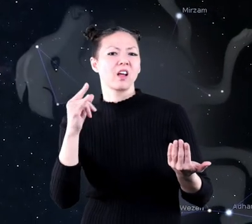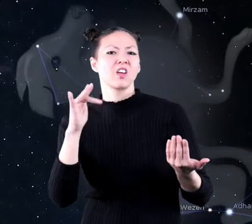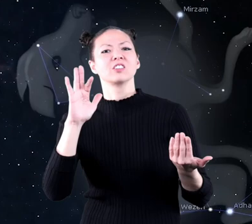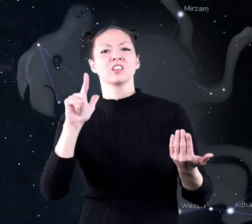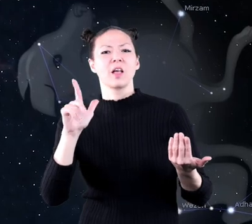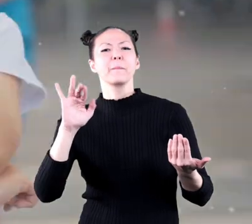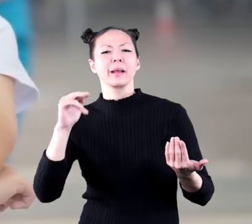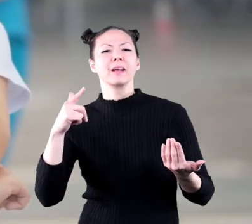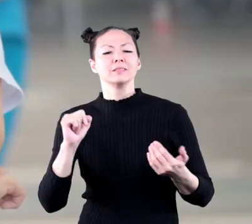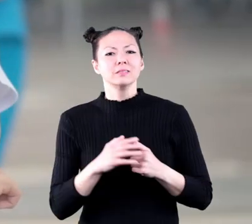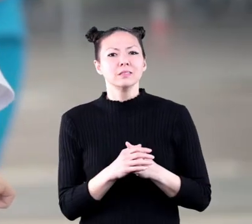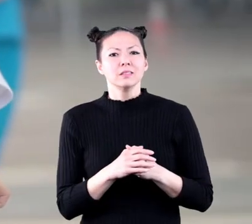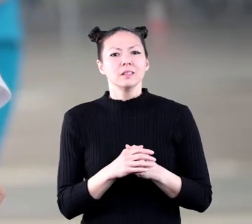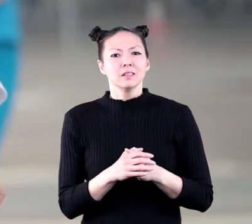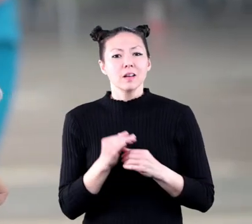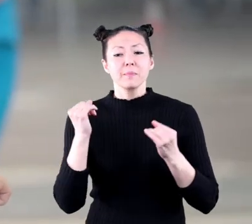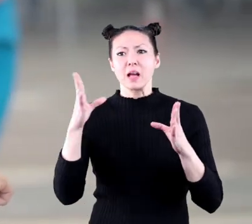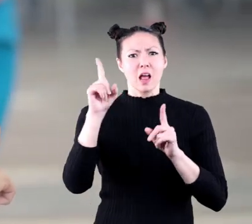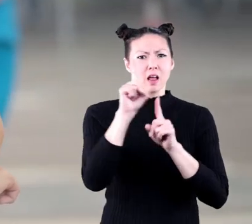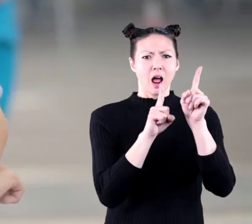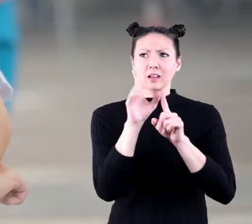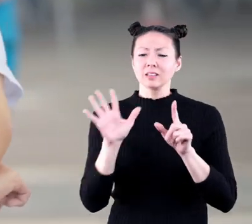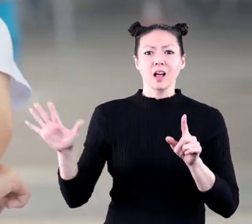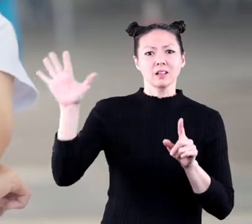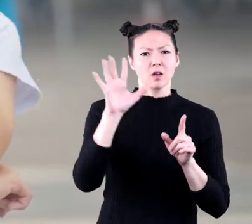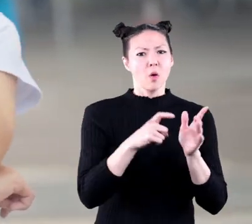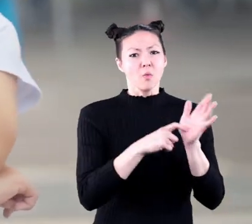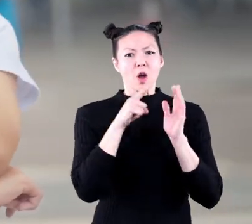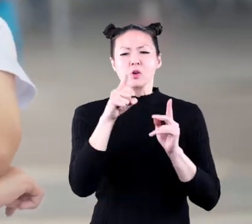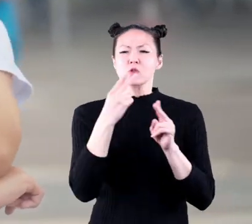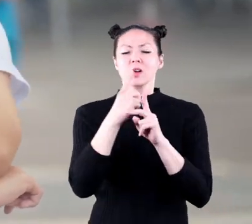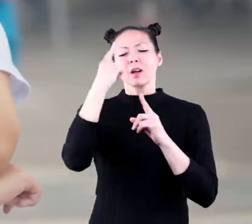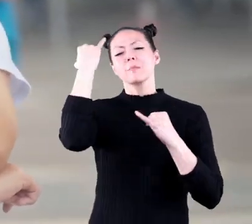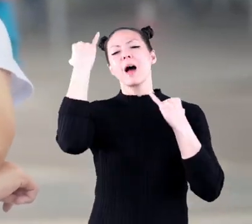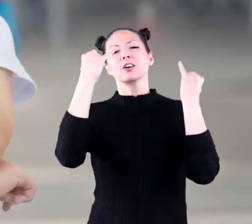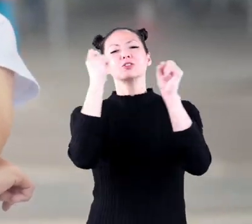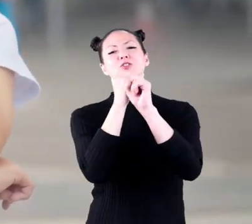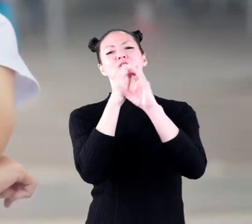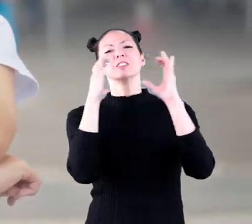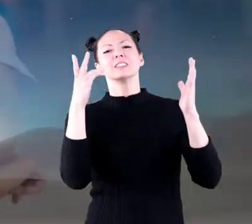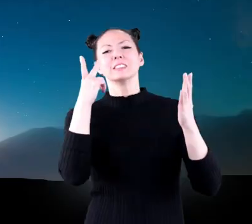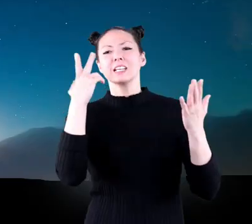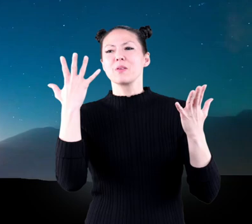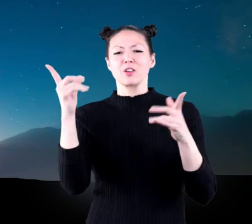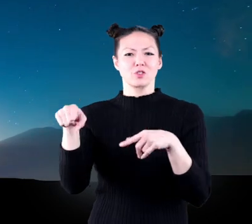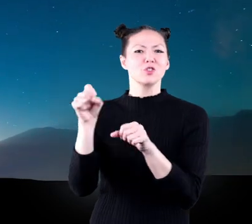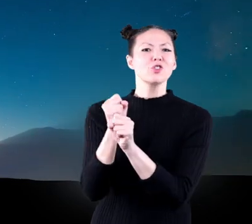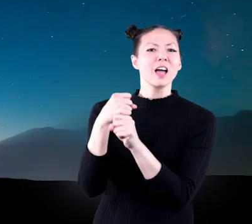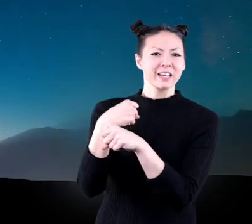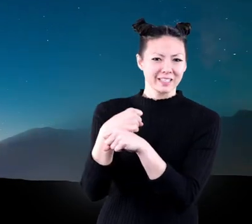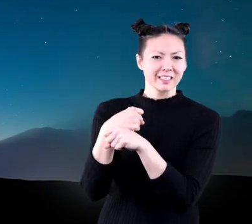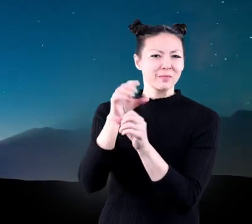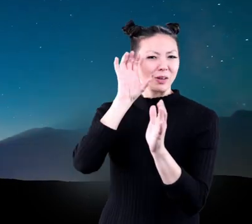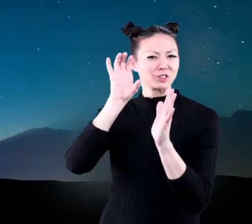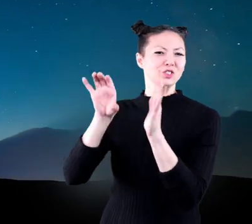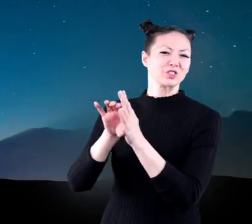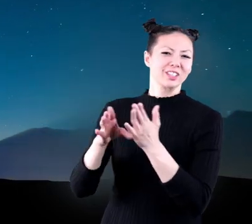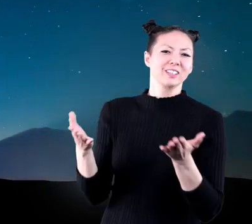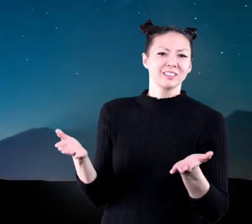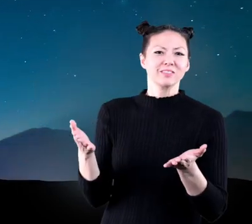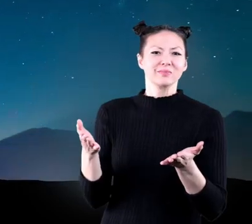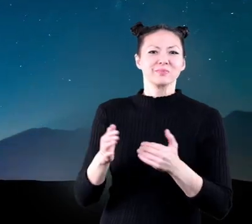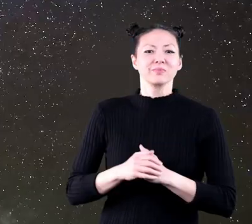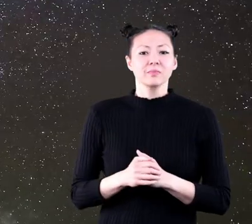Many of the constellations require you to use your imagination to see the image they create.